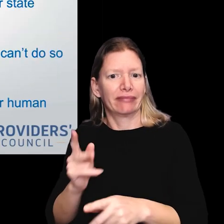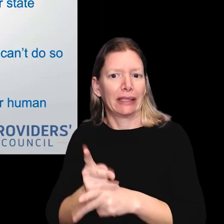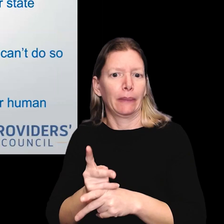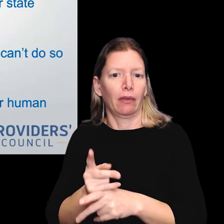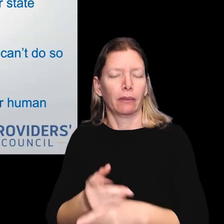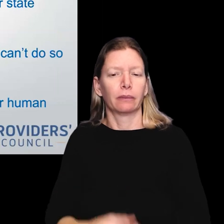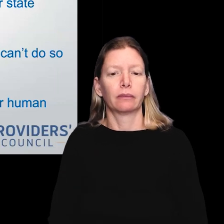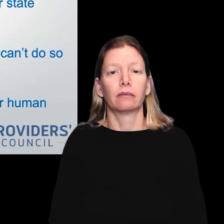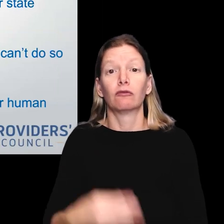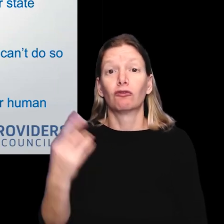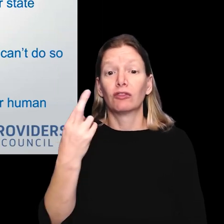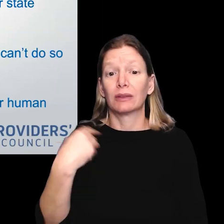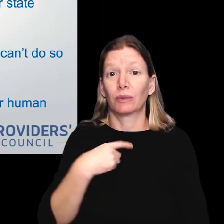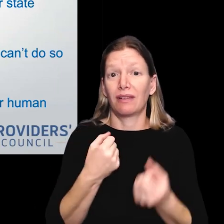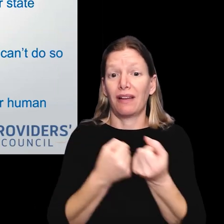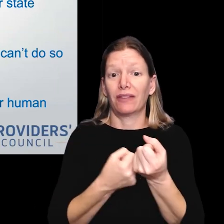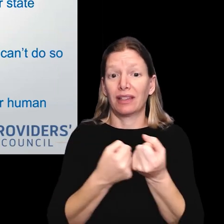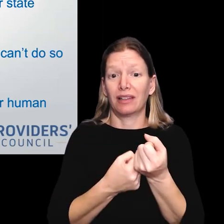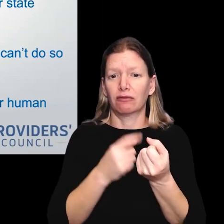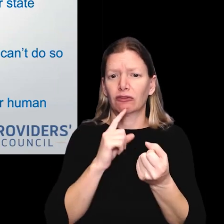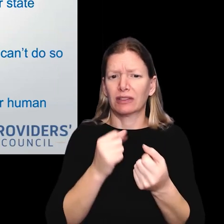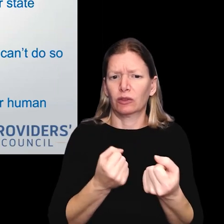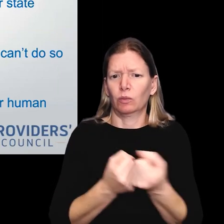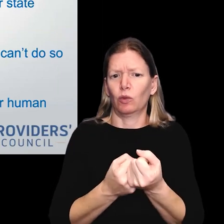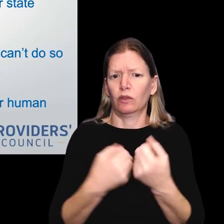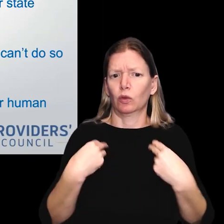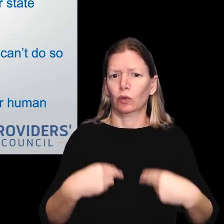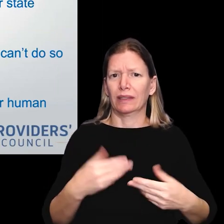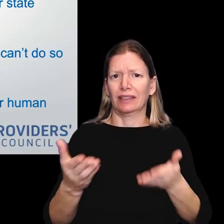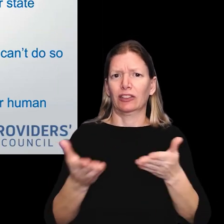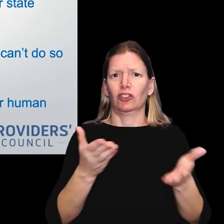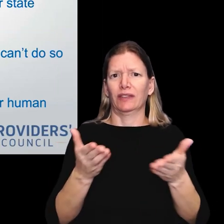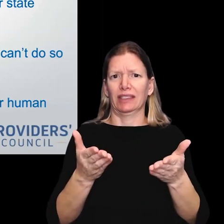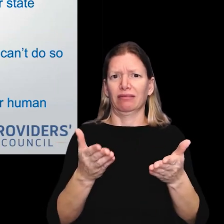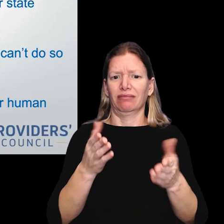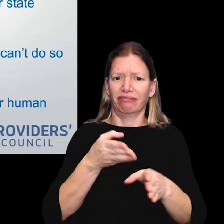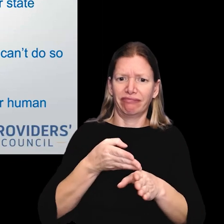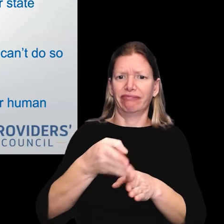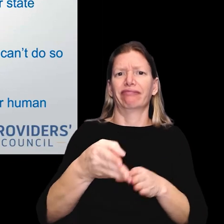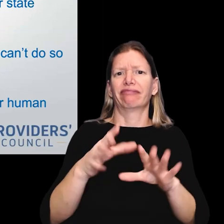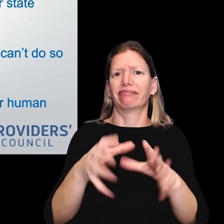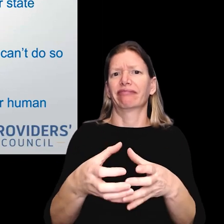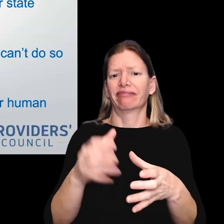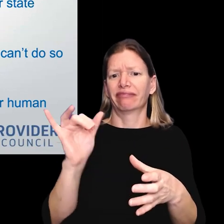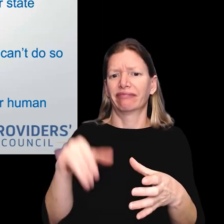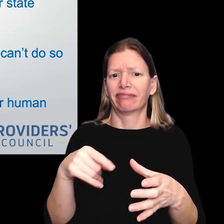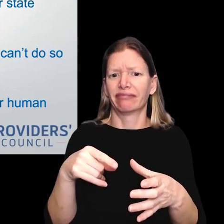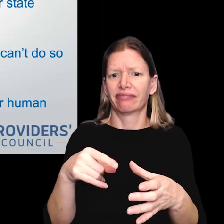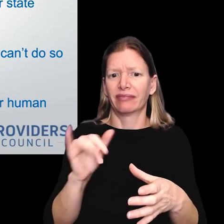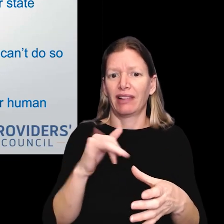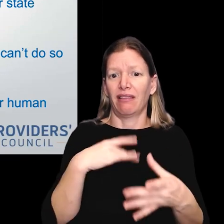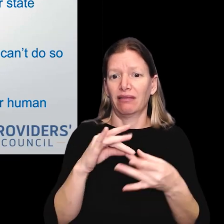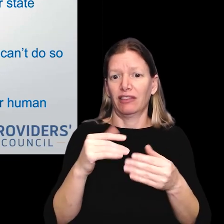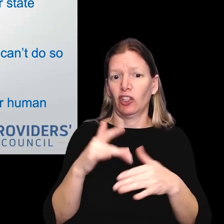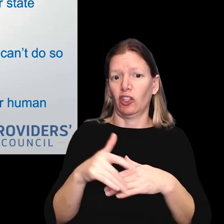The reason that we're advocating is really to support the human services sector altogether. And